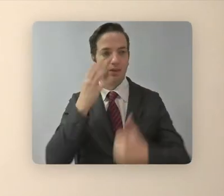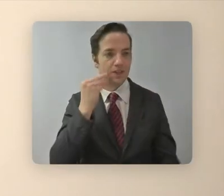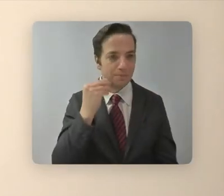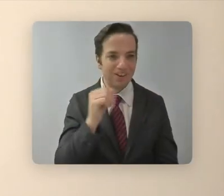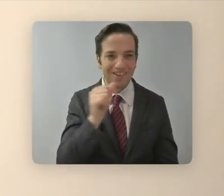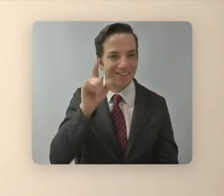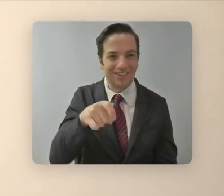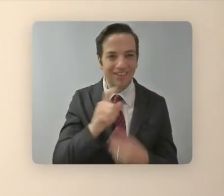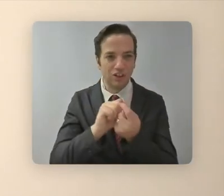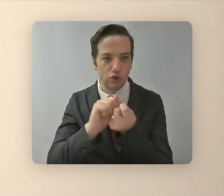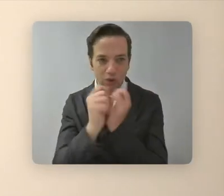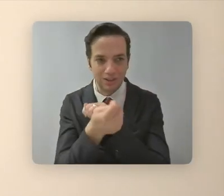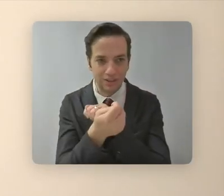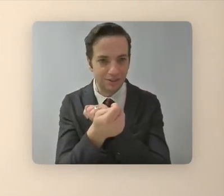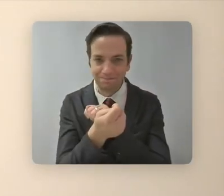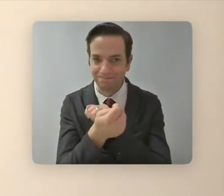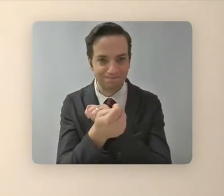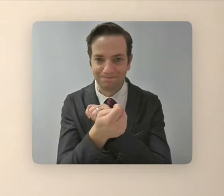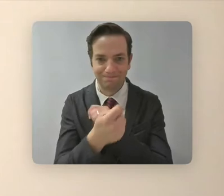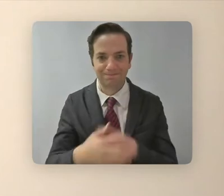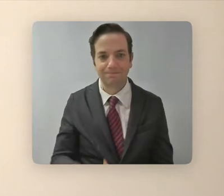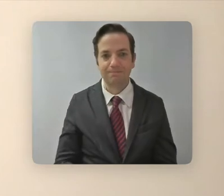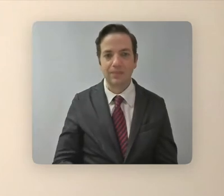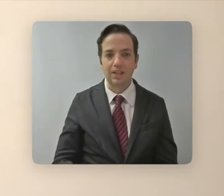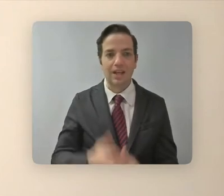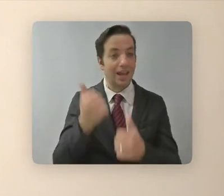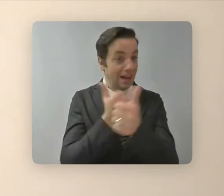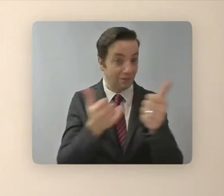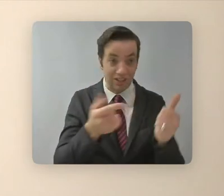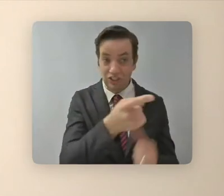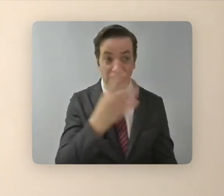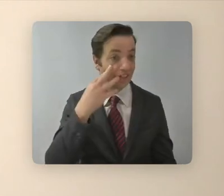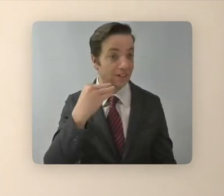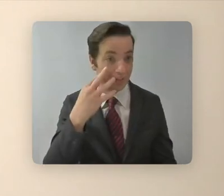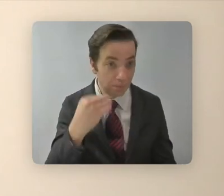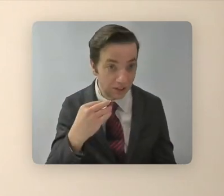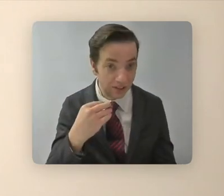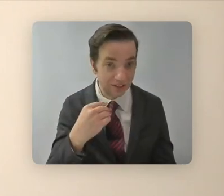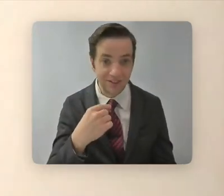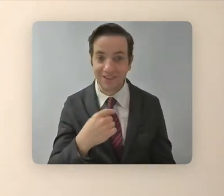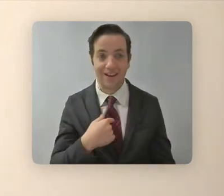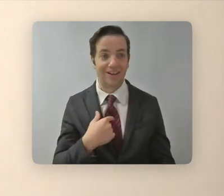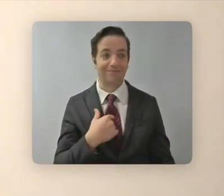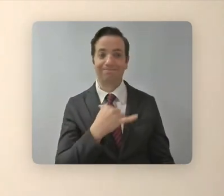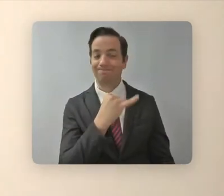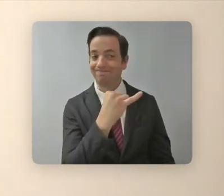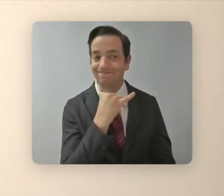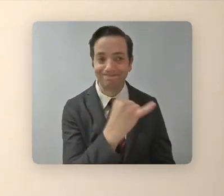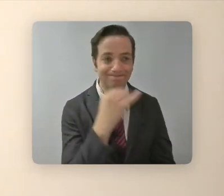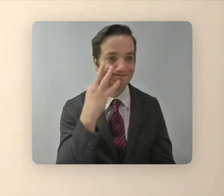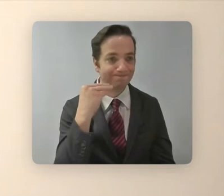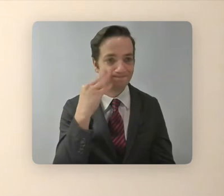translation that was needed. Um, all of the things that she was going through, I had grappled with